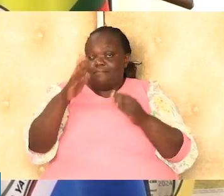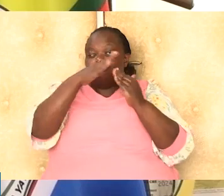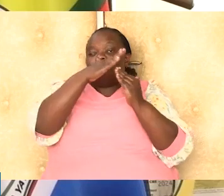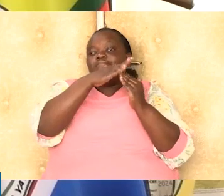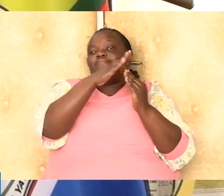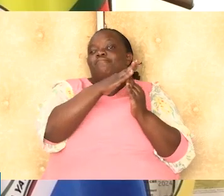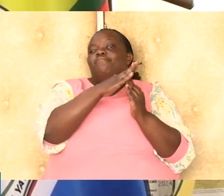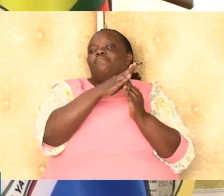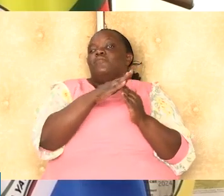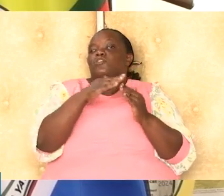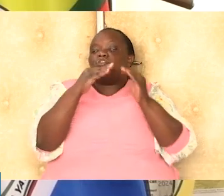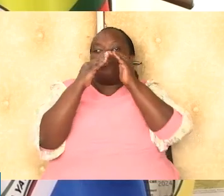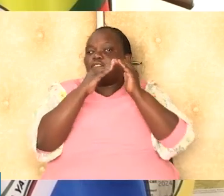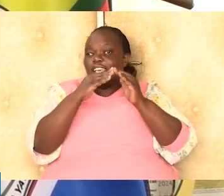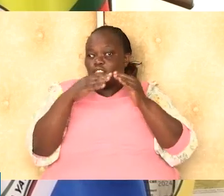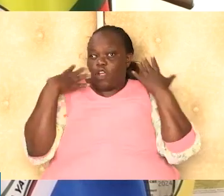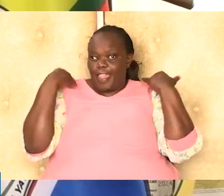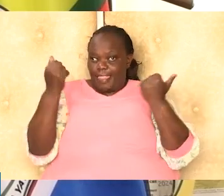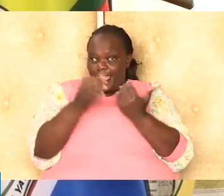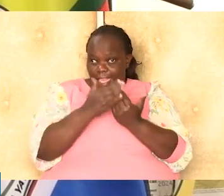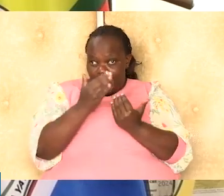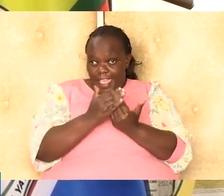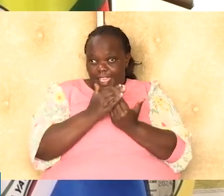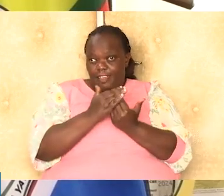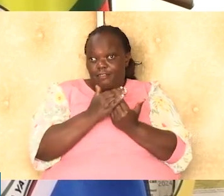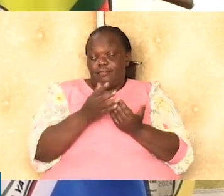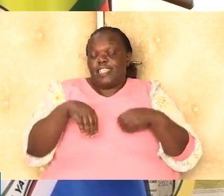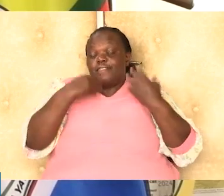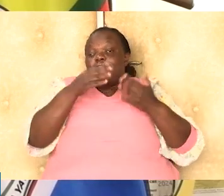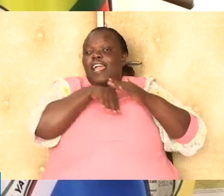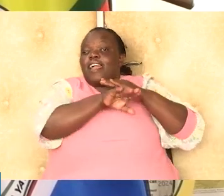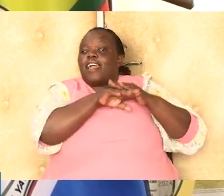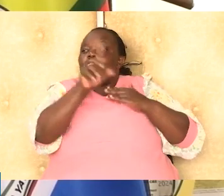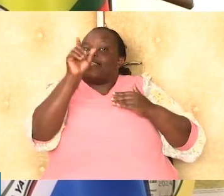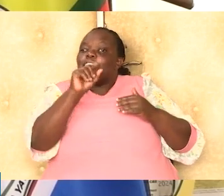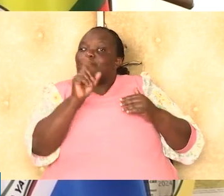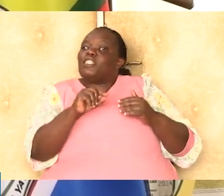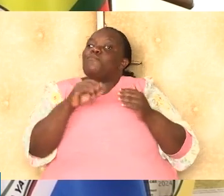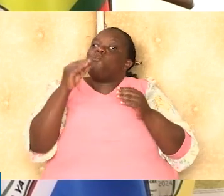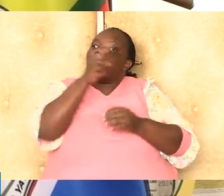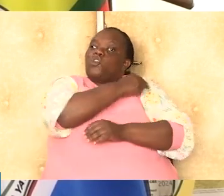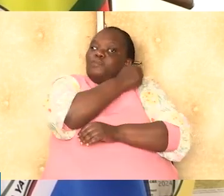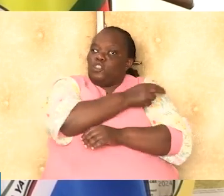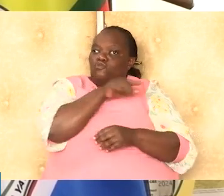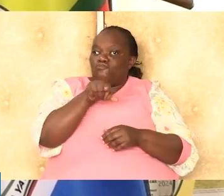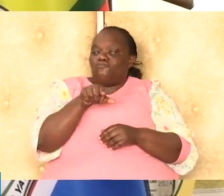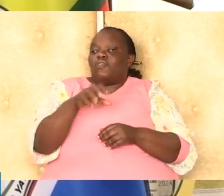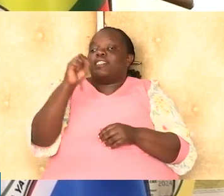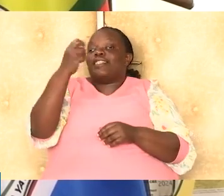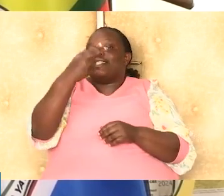about universal health care. Providing accessible, affordable health care. SHAR